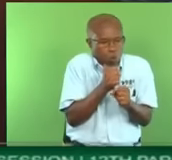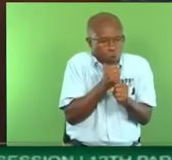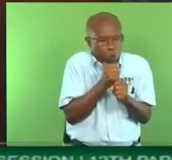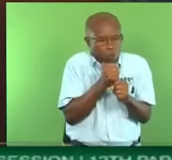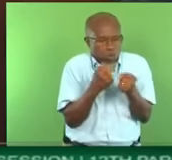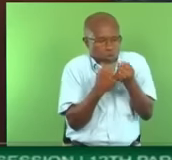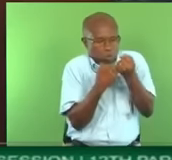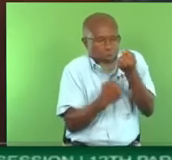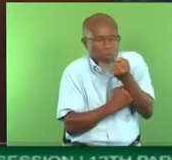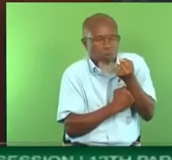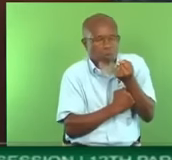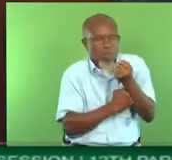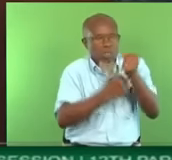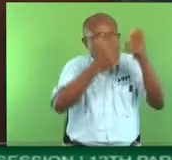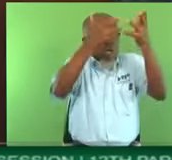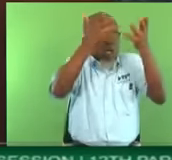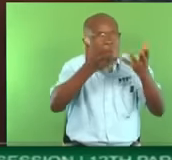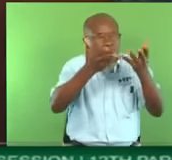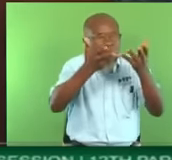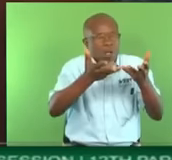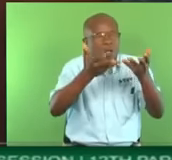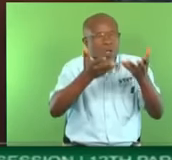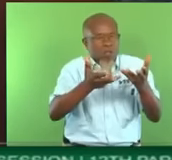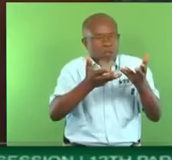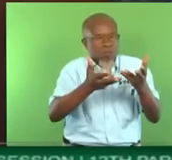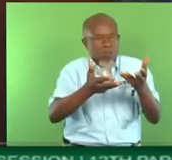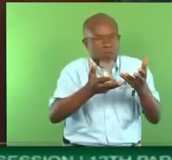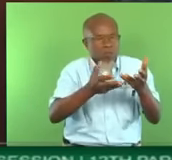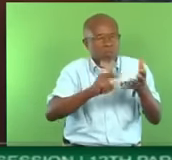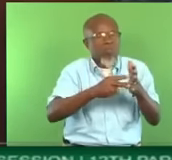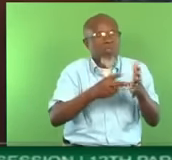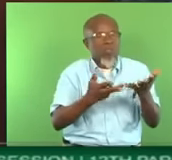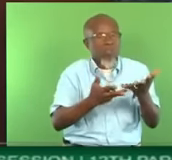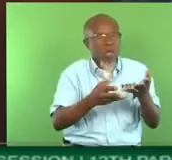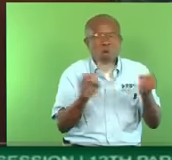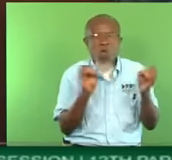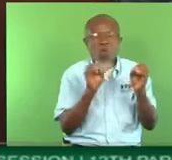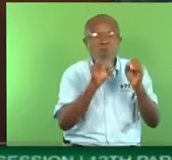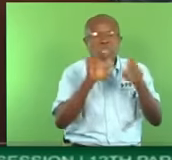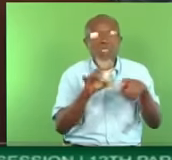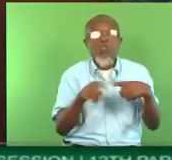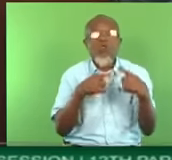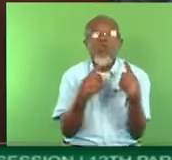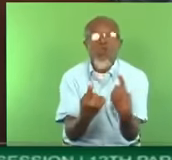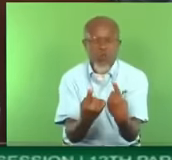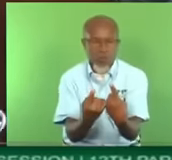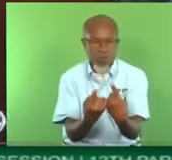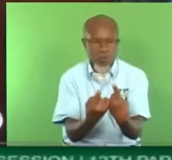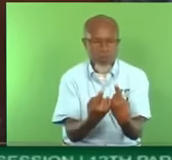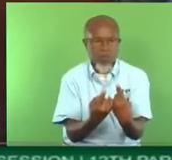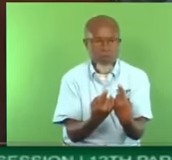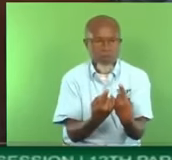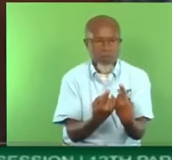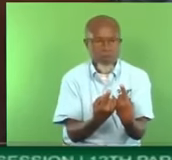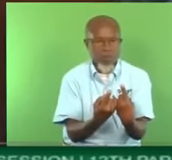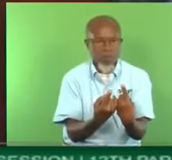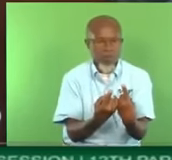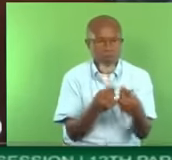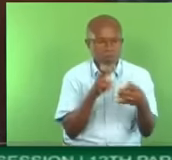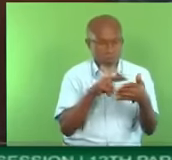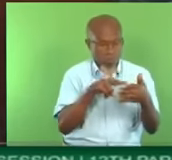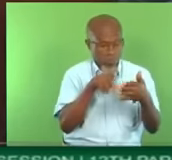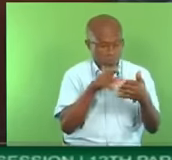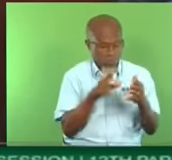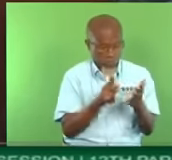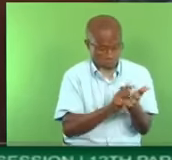You know what mean? Applied loads? I mean, nobody can go there. Mr. Deputy Speaker, the bearing capacity, I'm reading page 29, the